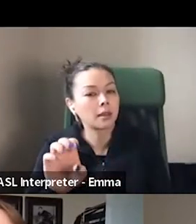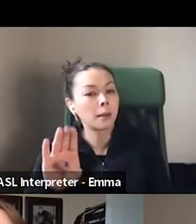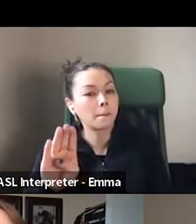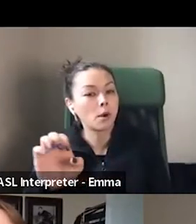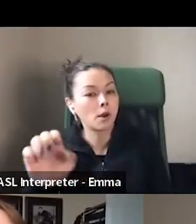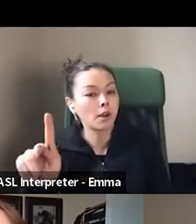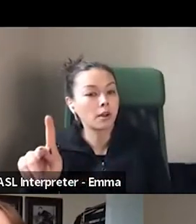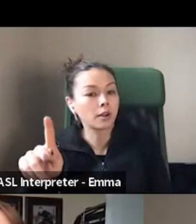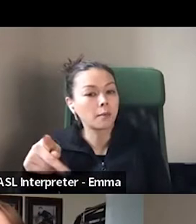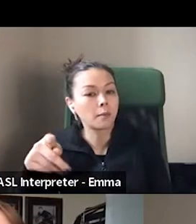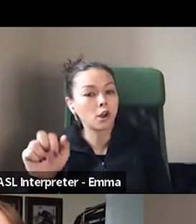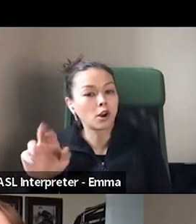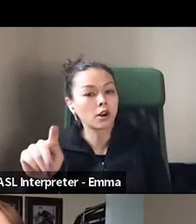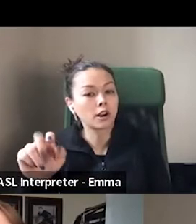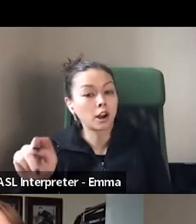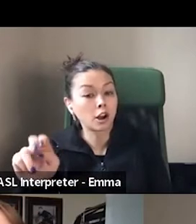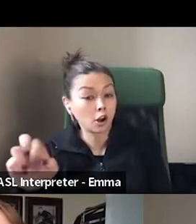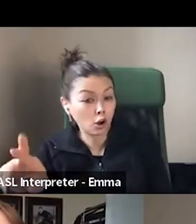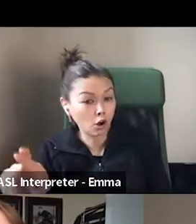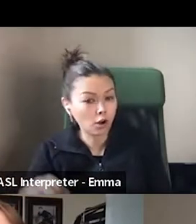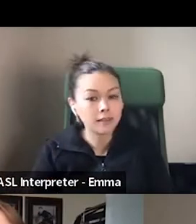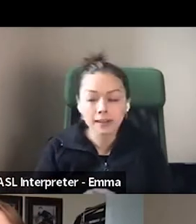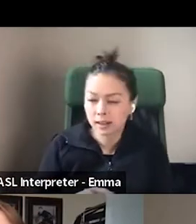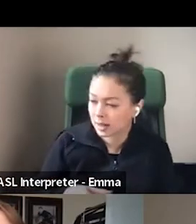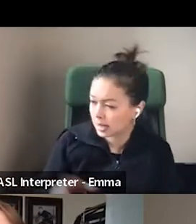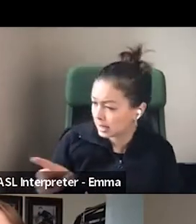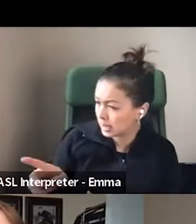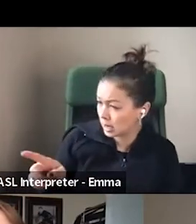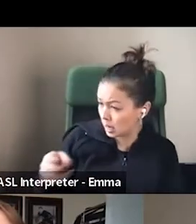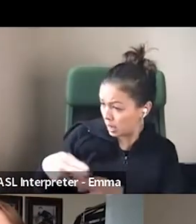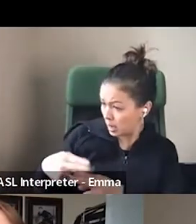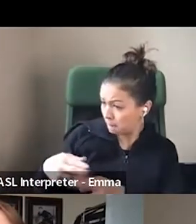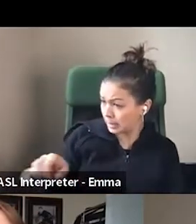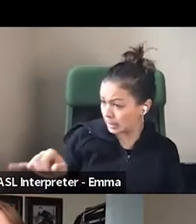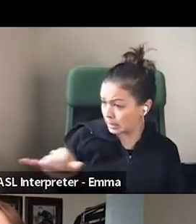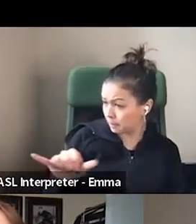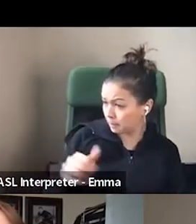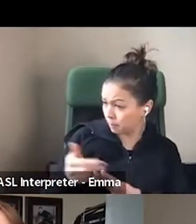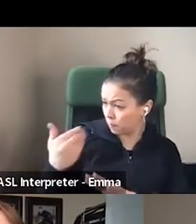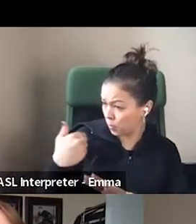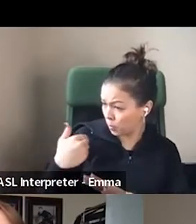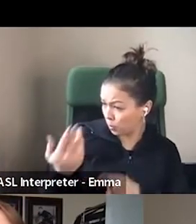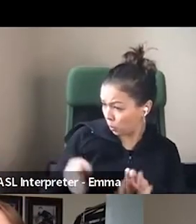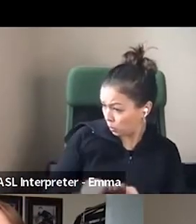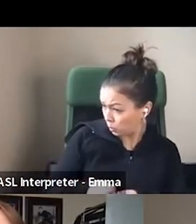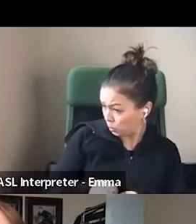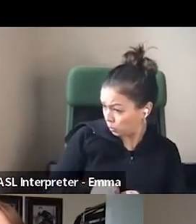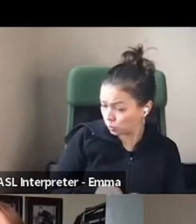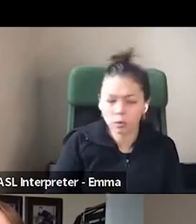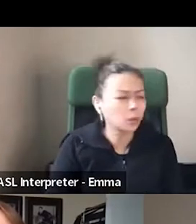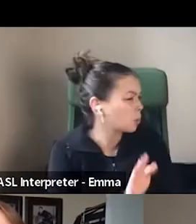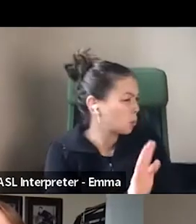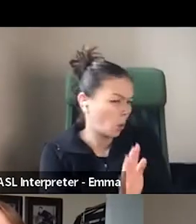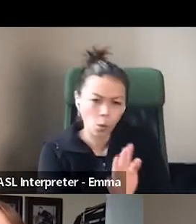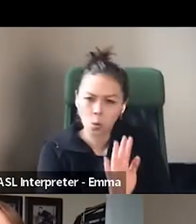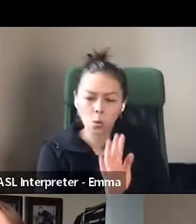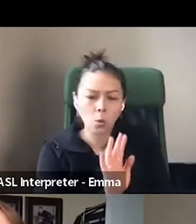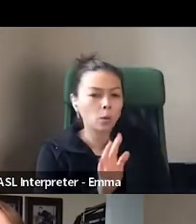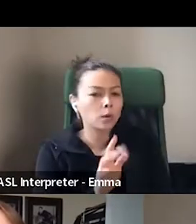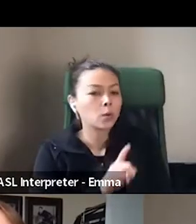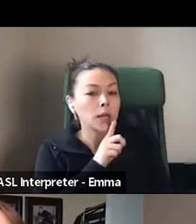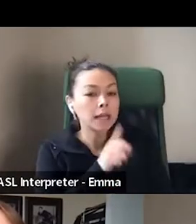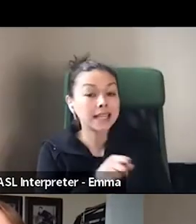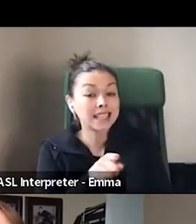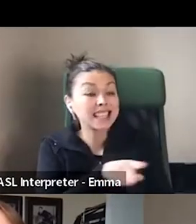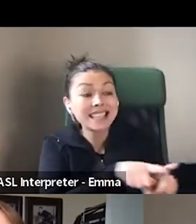closed? No, it's not. And so it has no affiliation at all. We didn't purchase the space. We didn't purchase her inventory. I didn't even have the